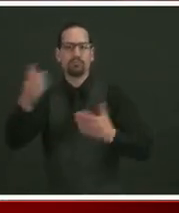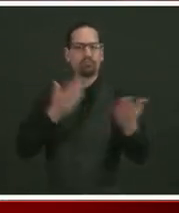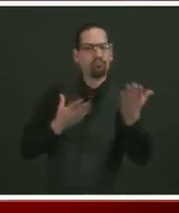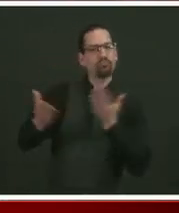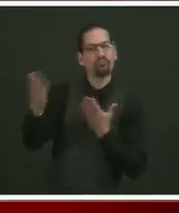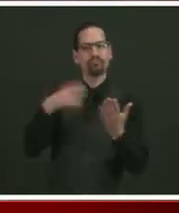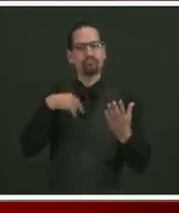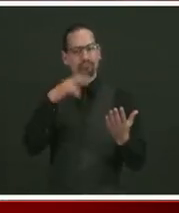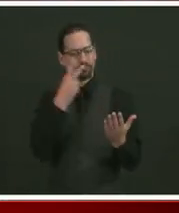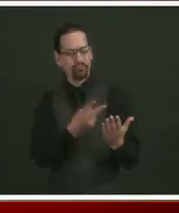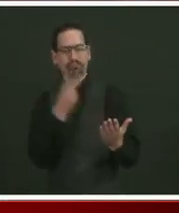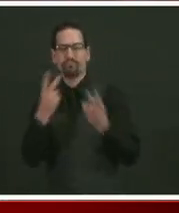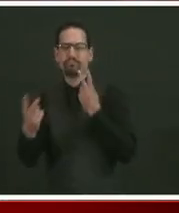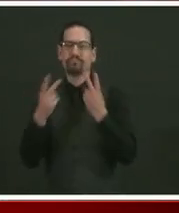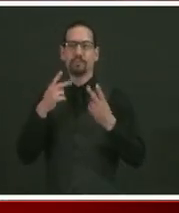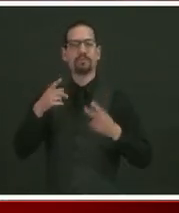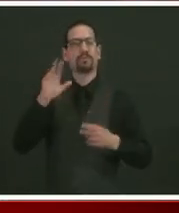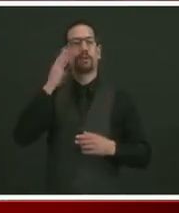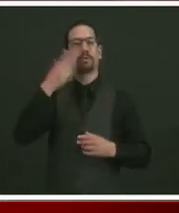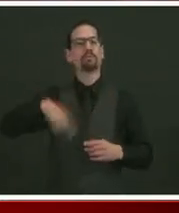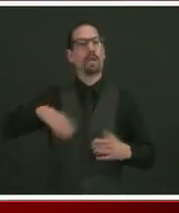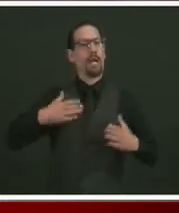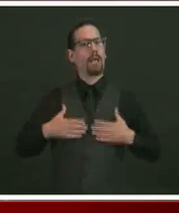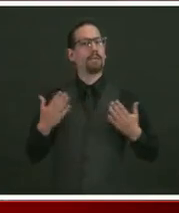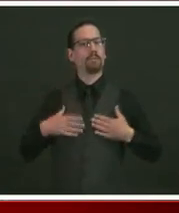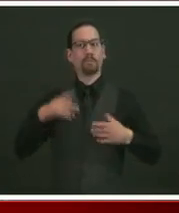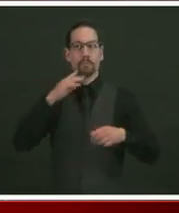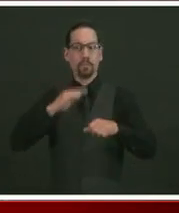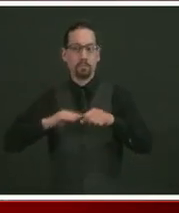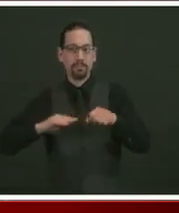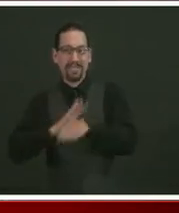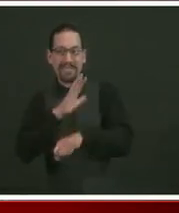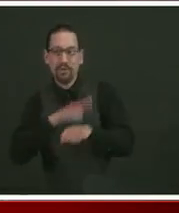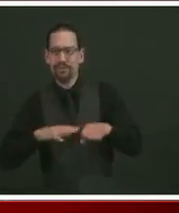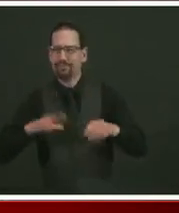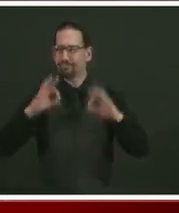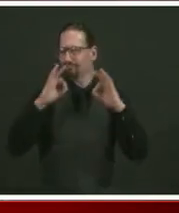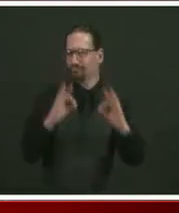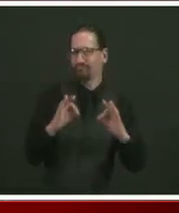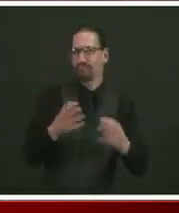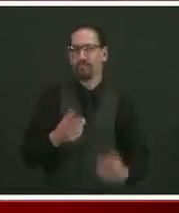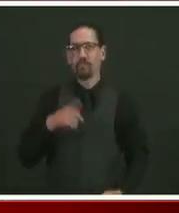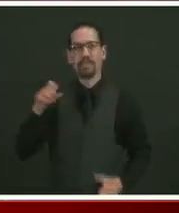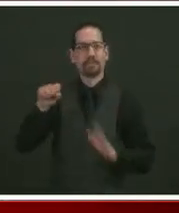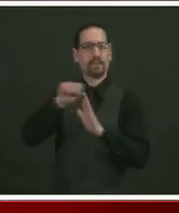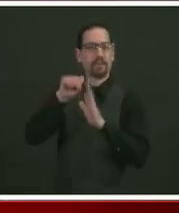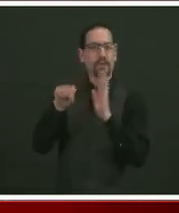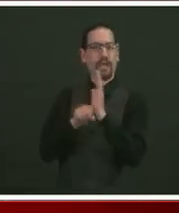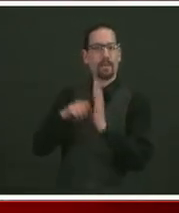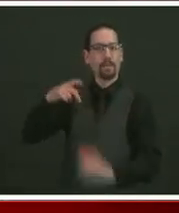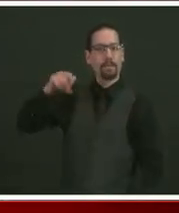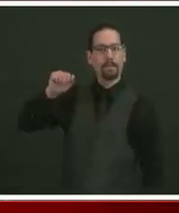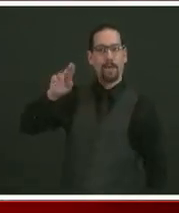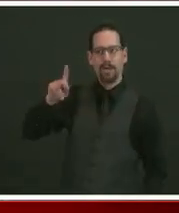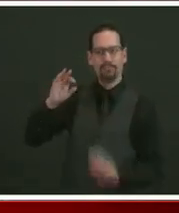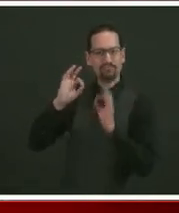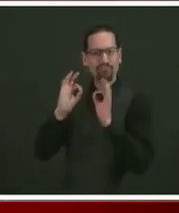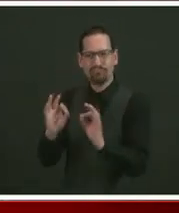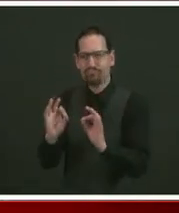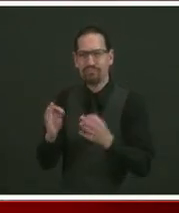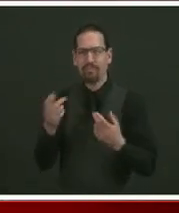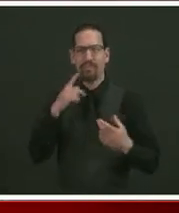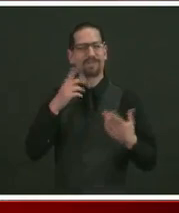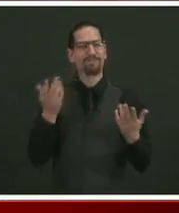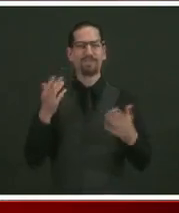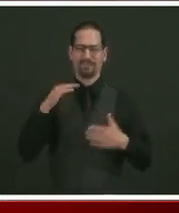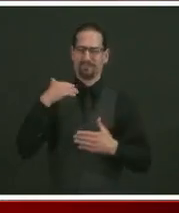to the beach, the parks are open, people are getting haircuts. It's all good. It's really good and it's what we want to do.